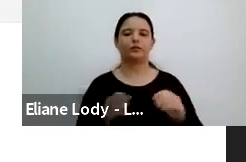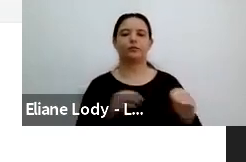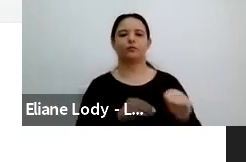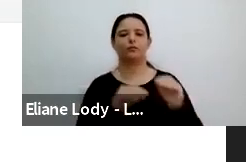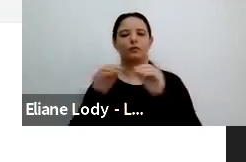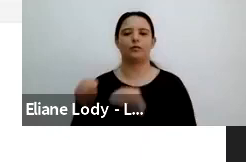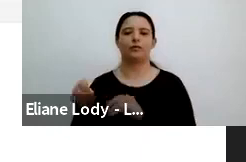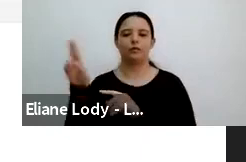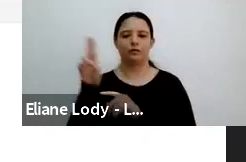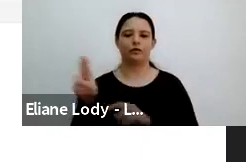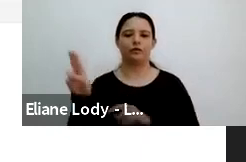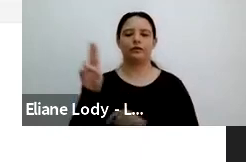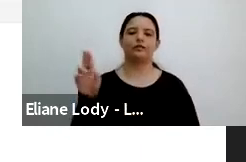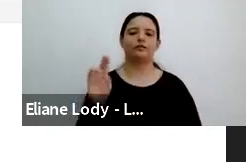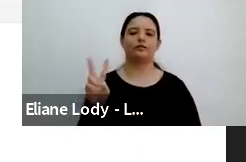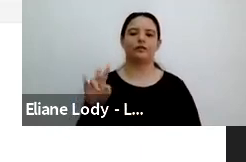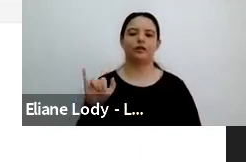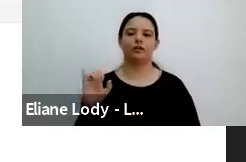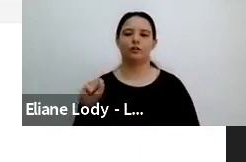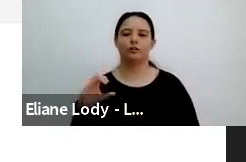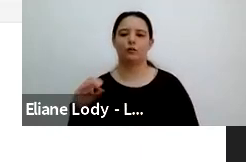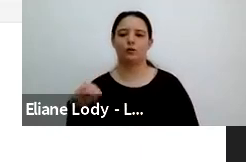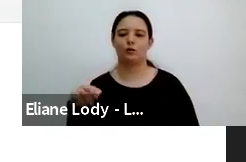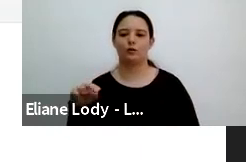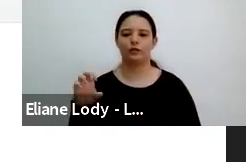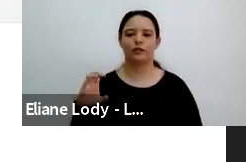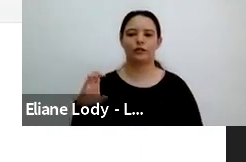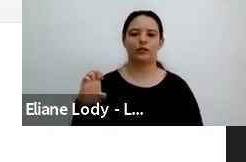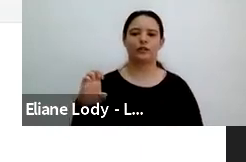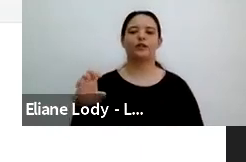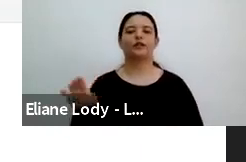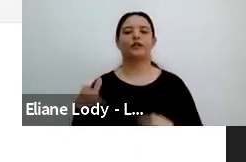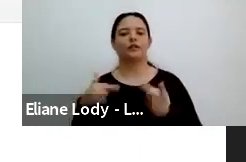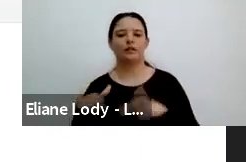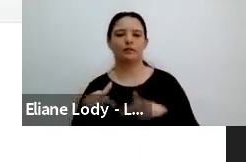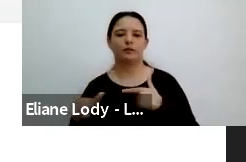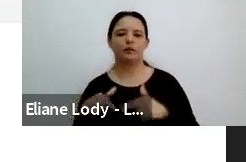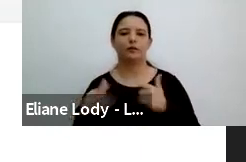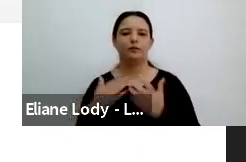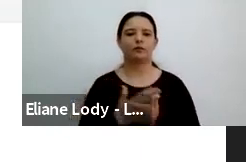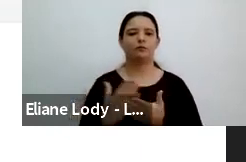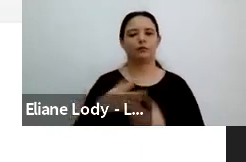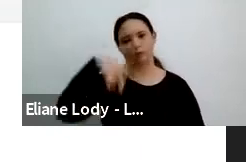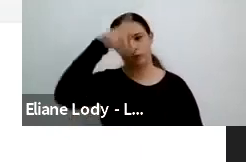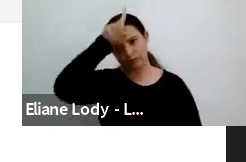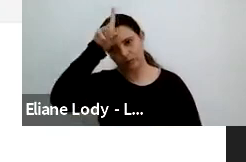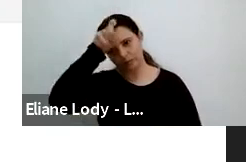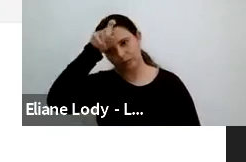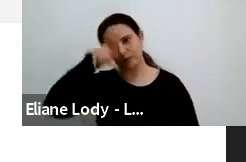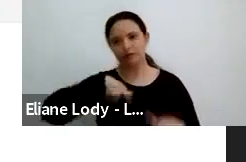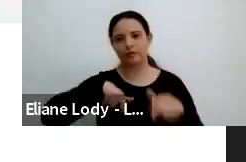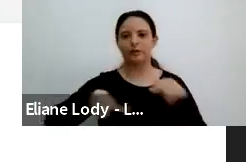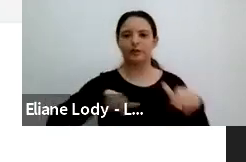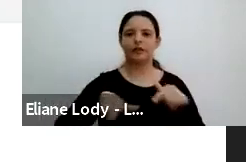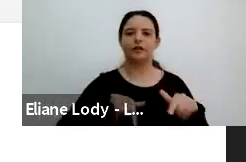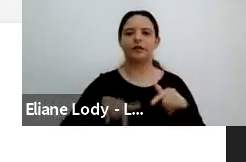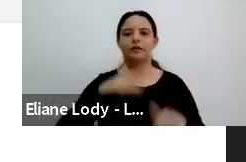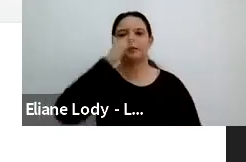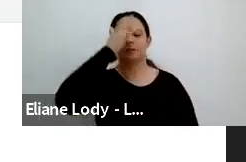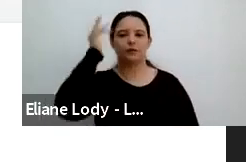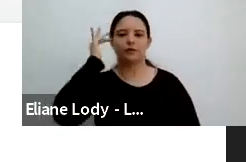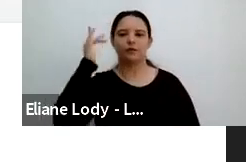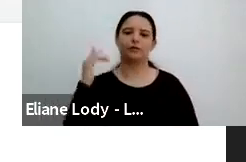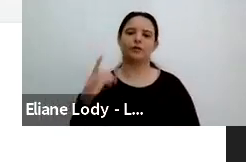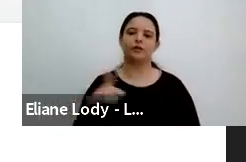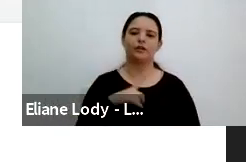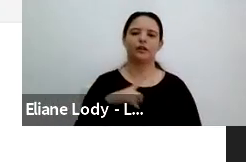disorders and began working in hospital settings with adults, particularly after brain damage. I was teaching English for academic